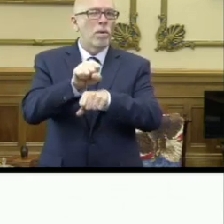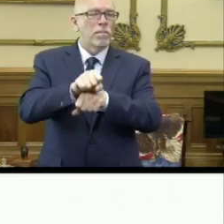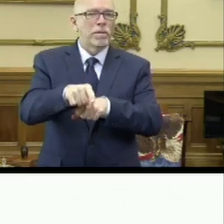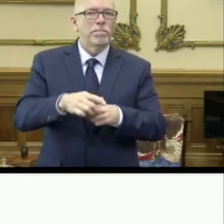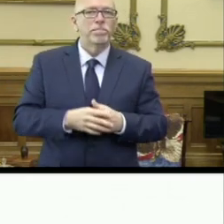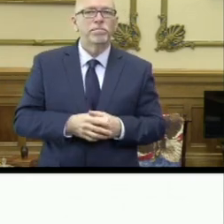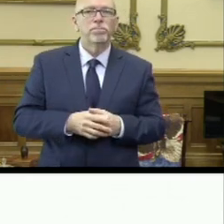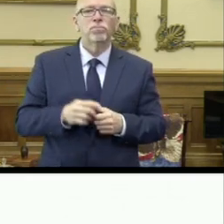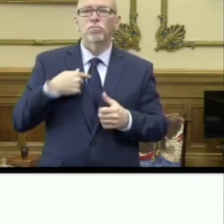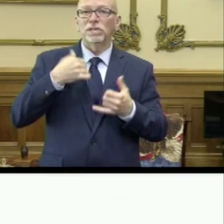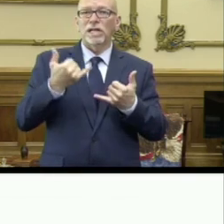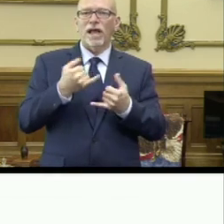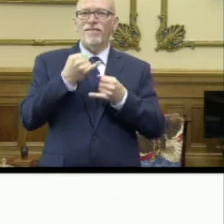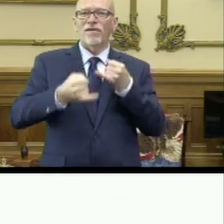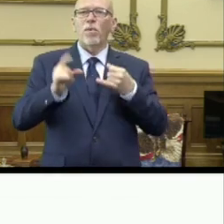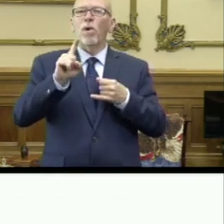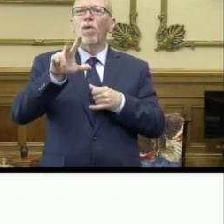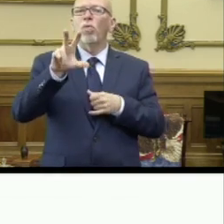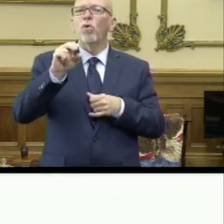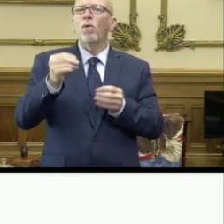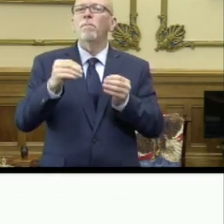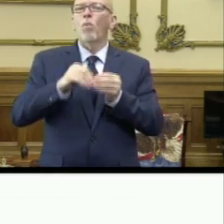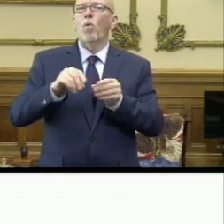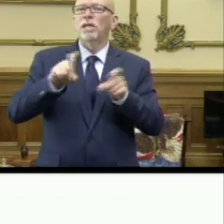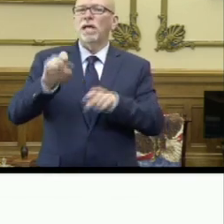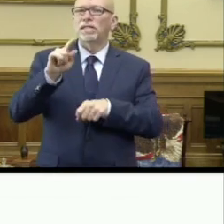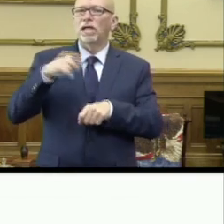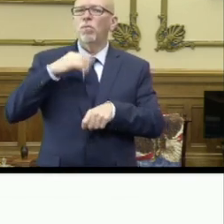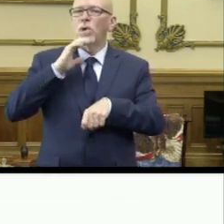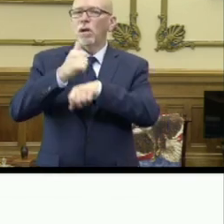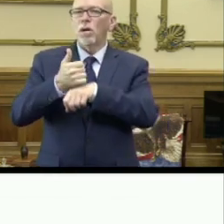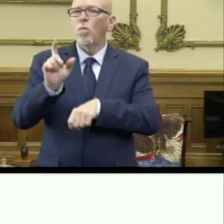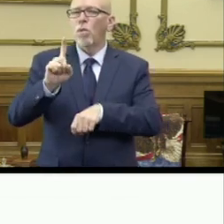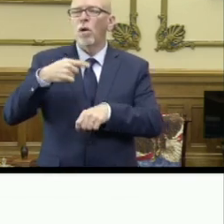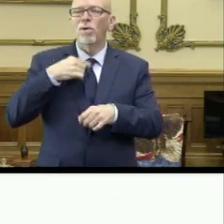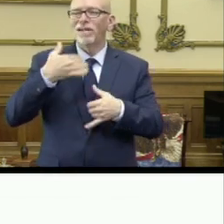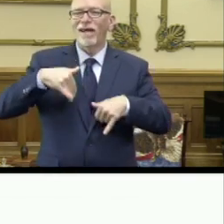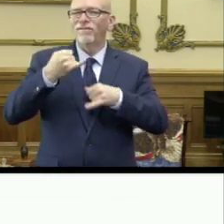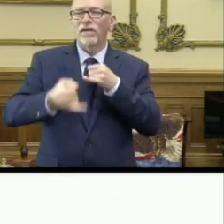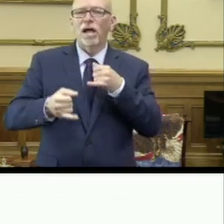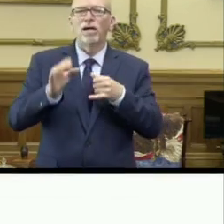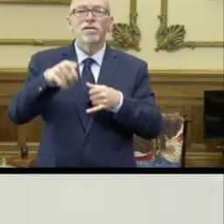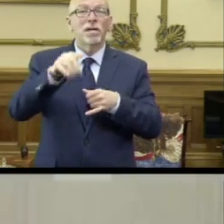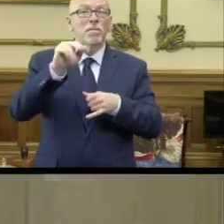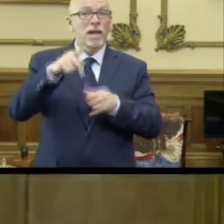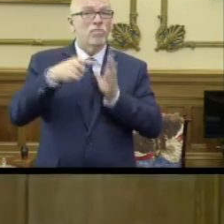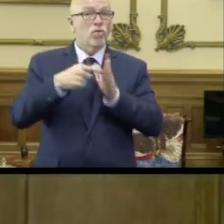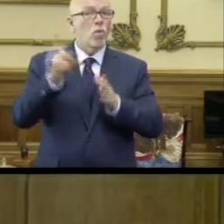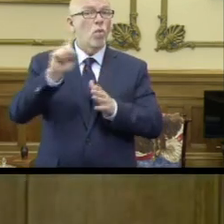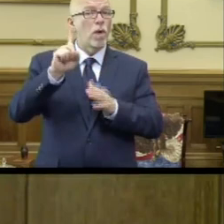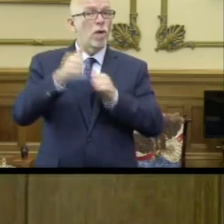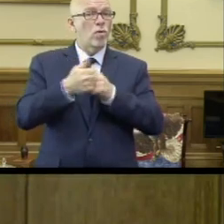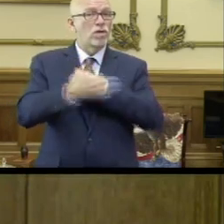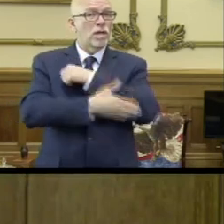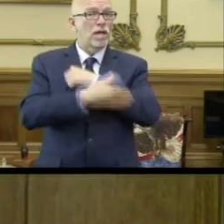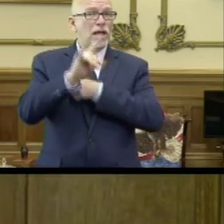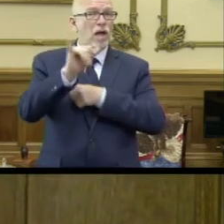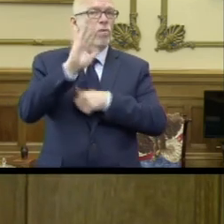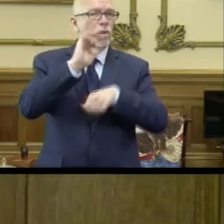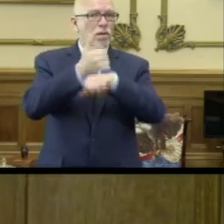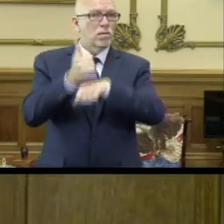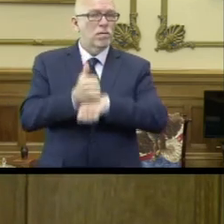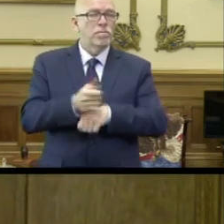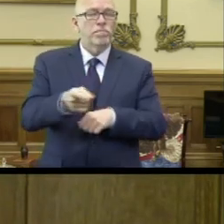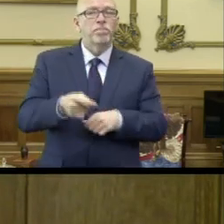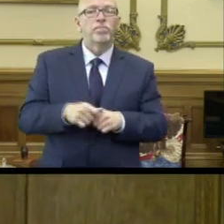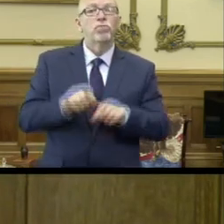details for the other 30 state testing sites. This map shows which counties will host the additional locations. As